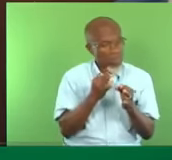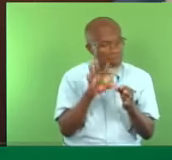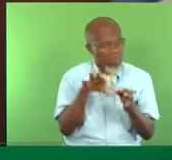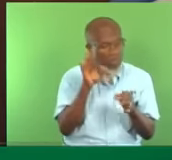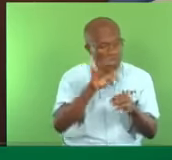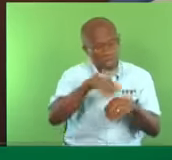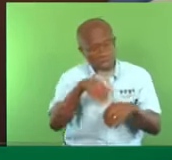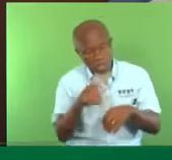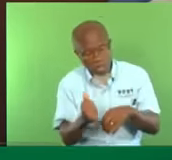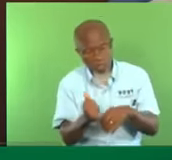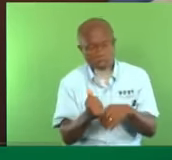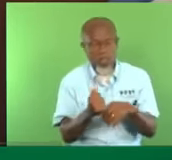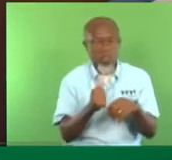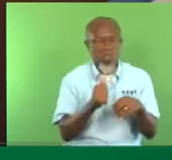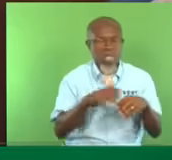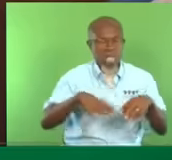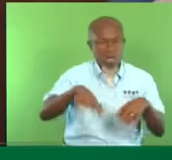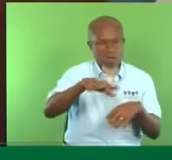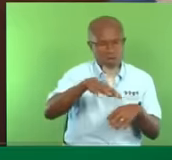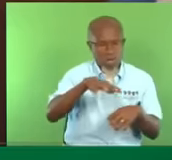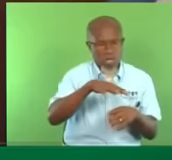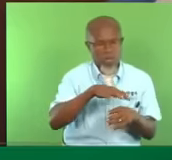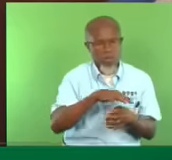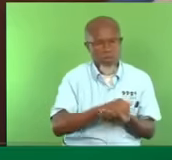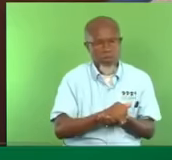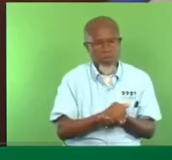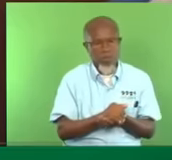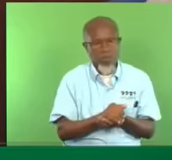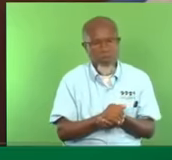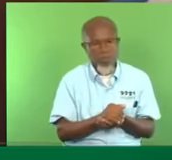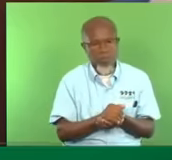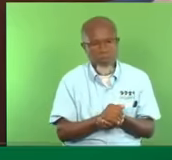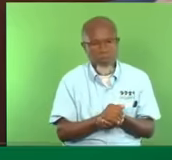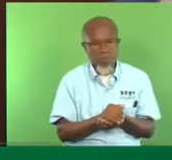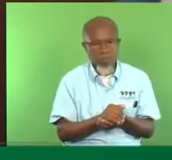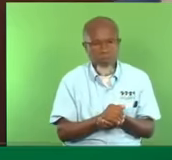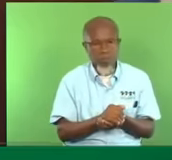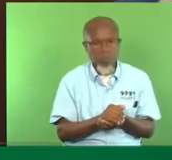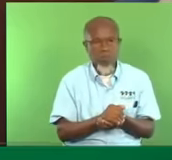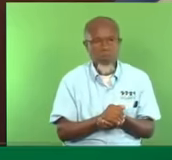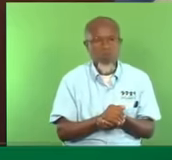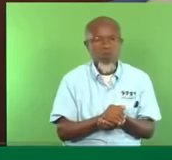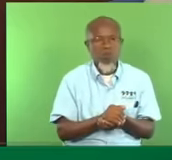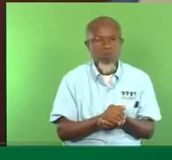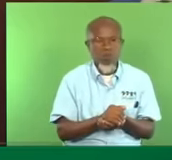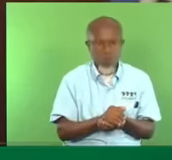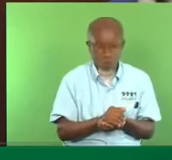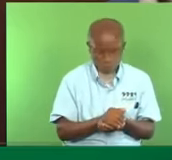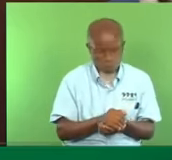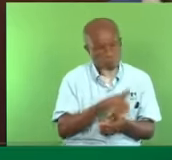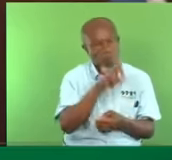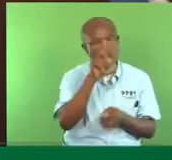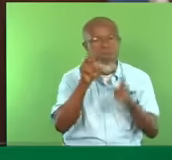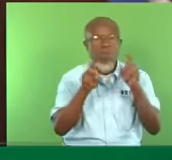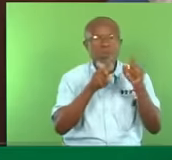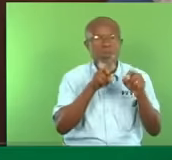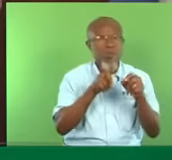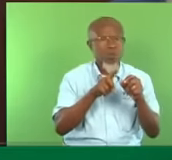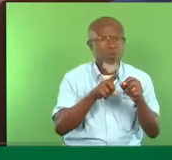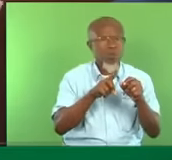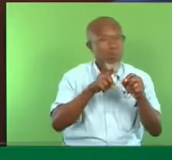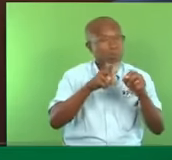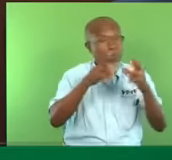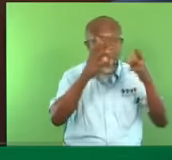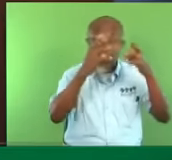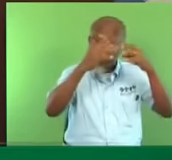famous last alturas dilemma. To demolish or not to demolish? That is the